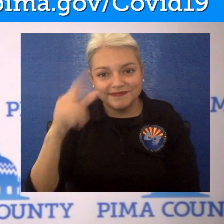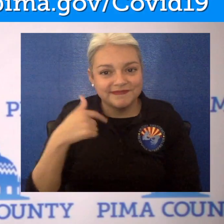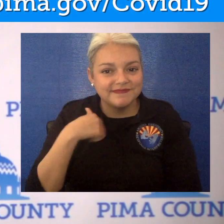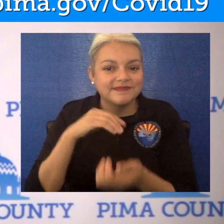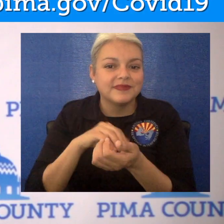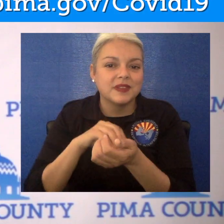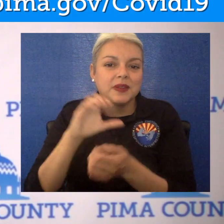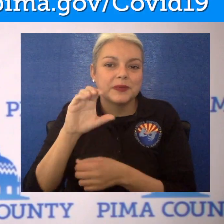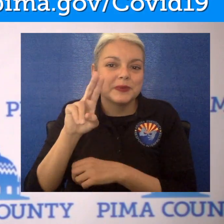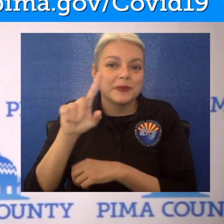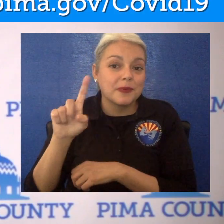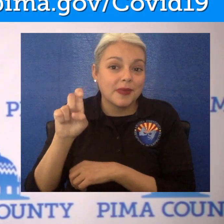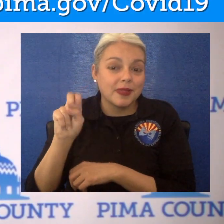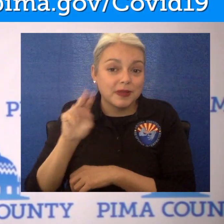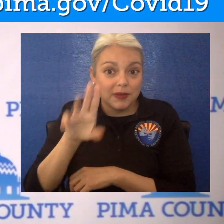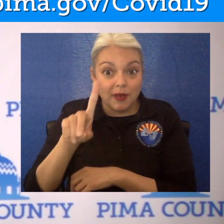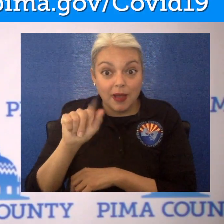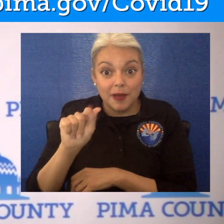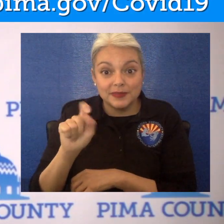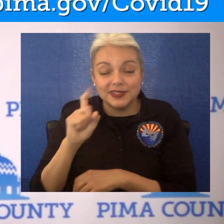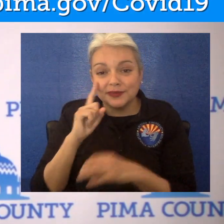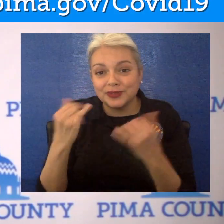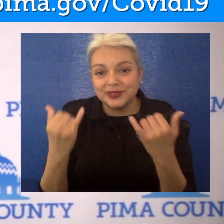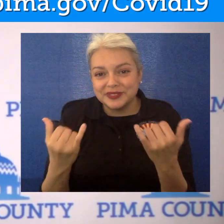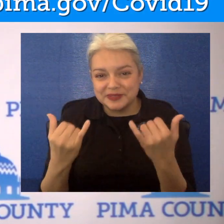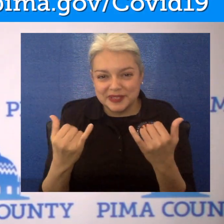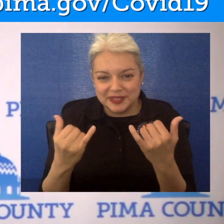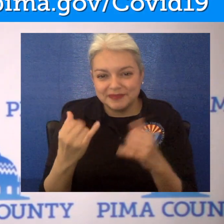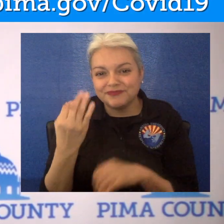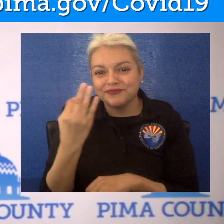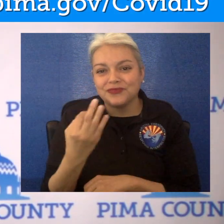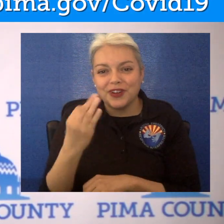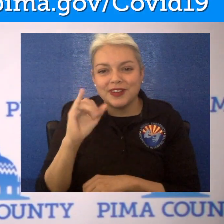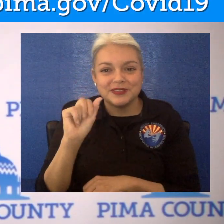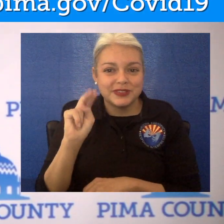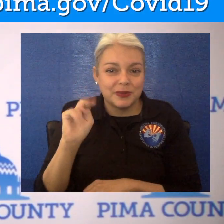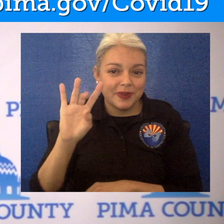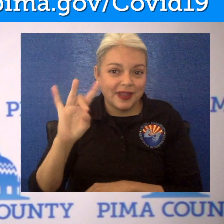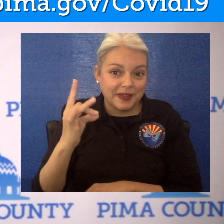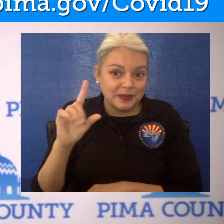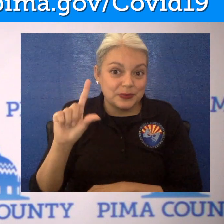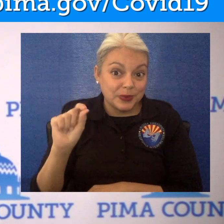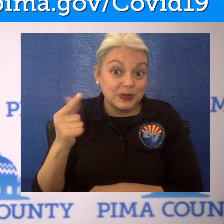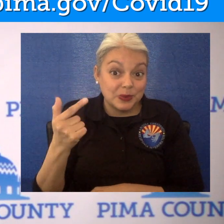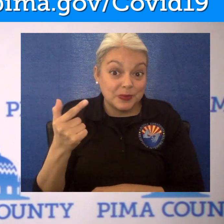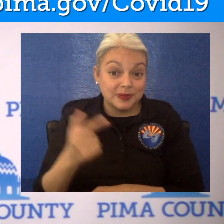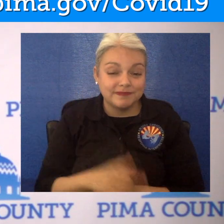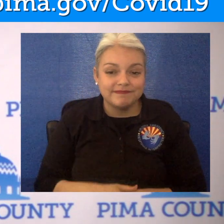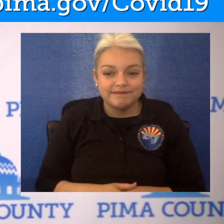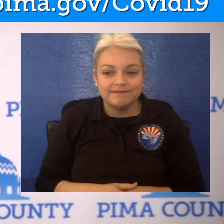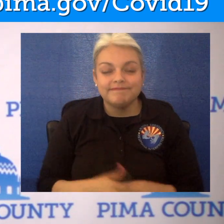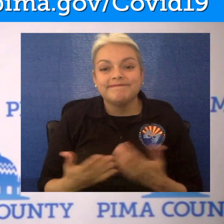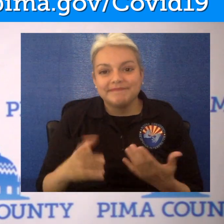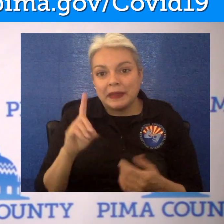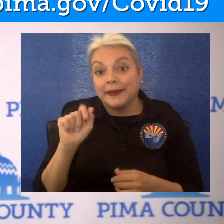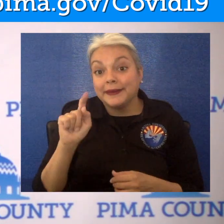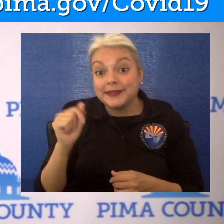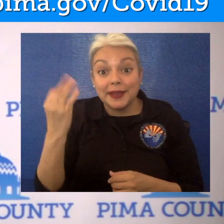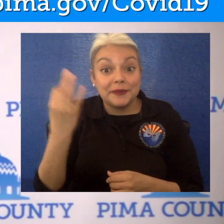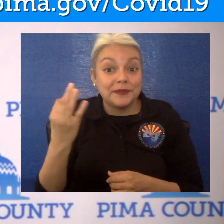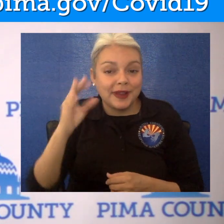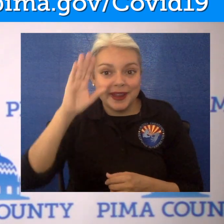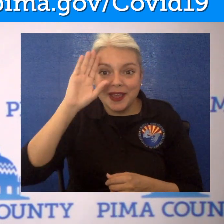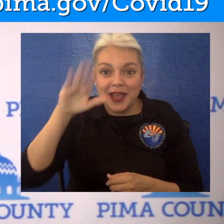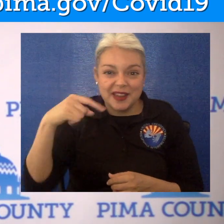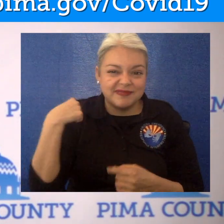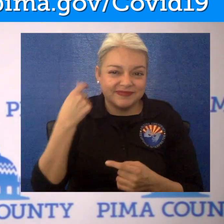Hi, it's Dr. Cullen bringing your Pima County Health Update for January 8th, 2021. We're doing Data Friday.